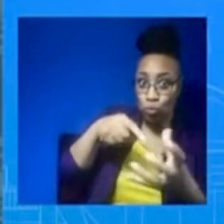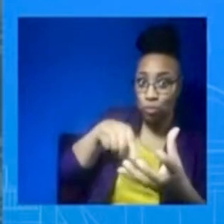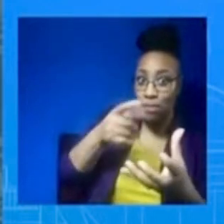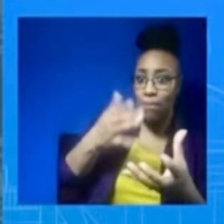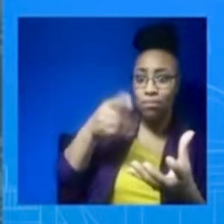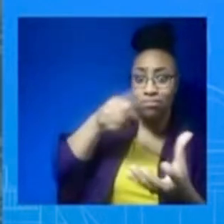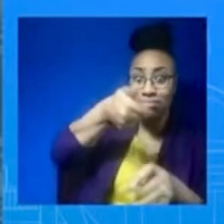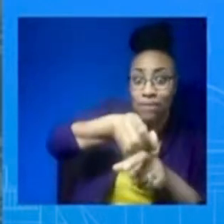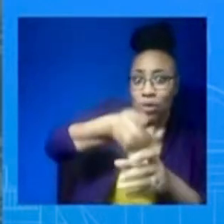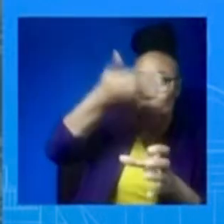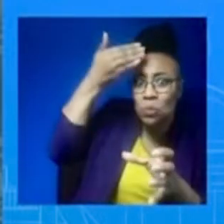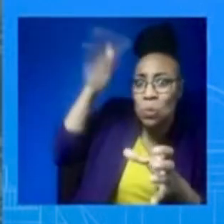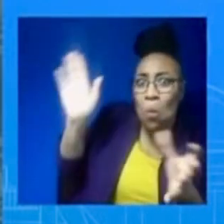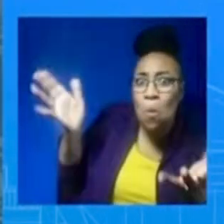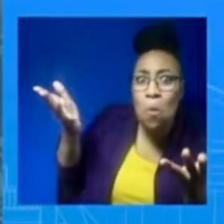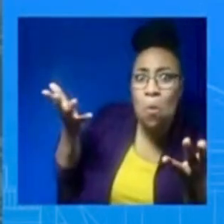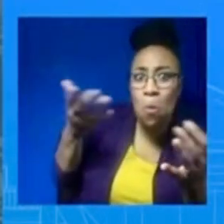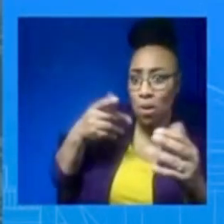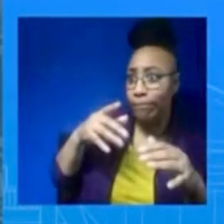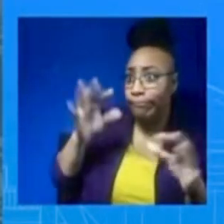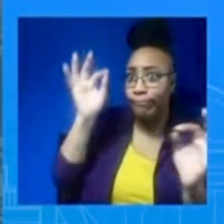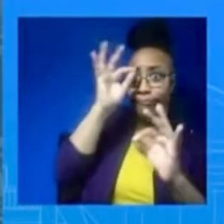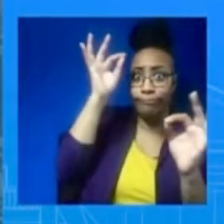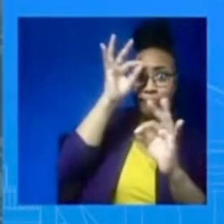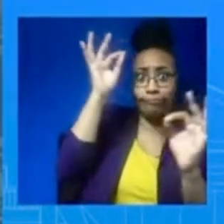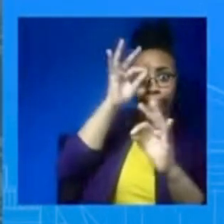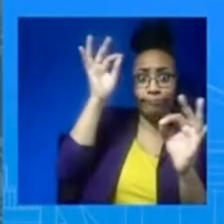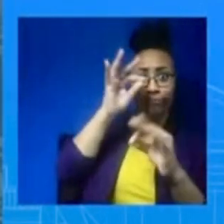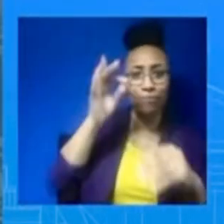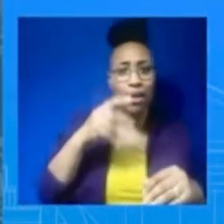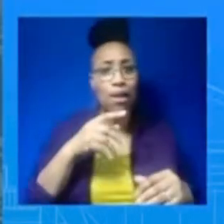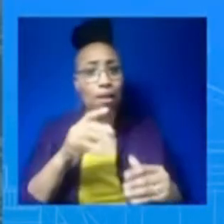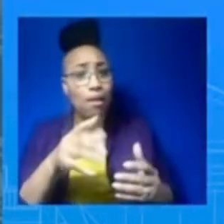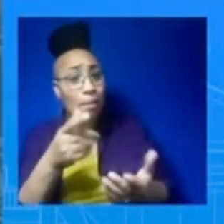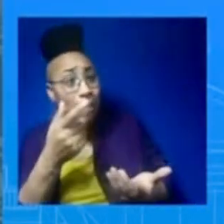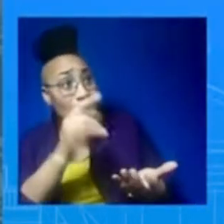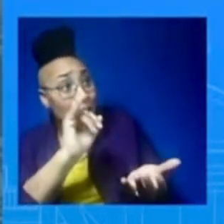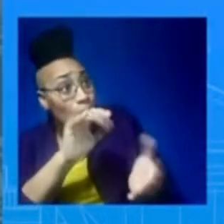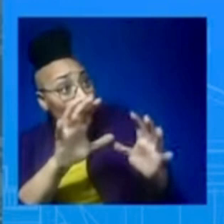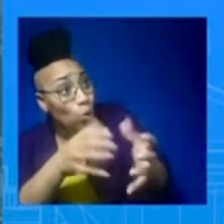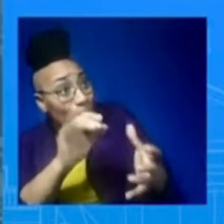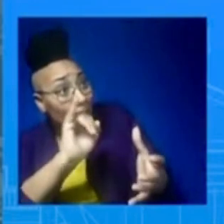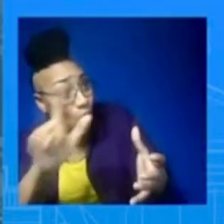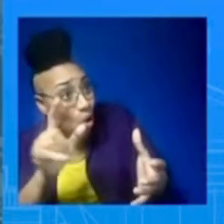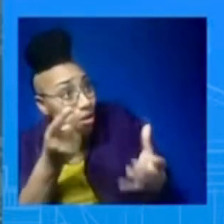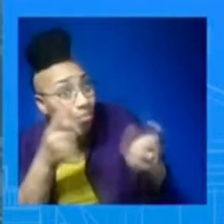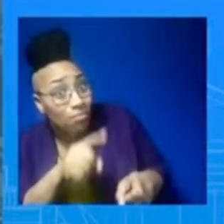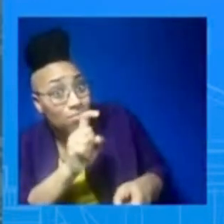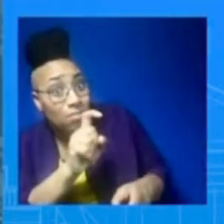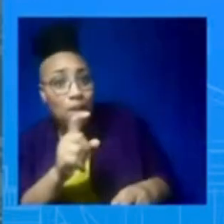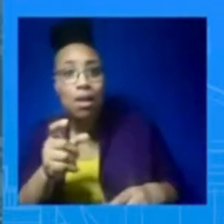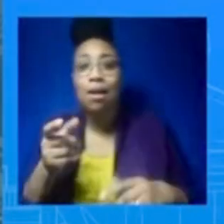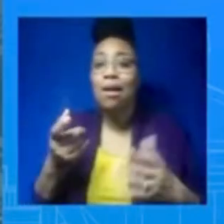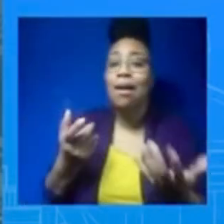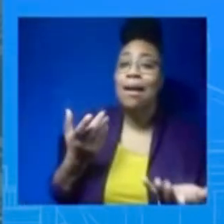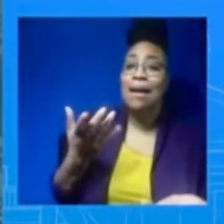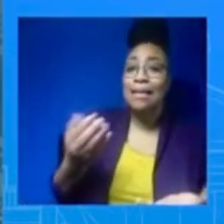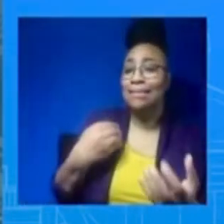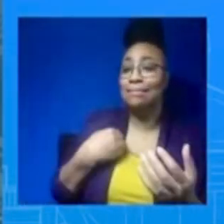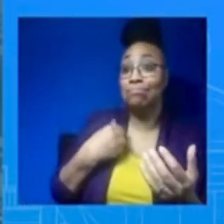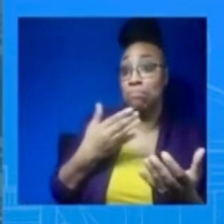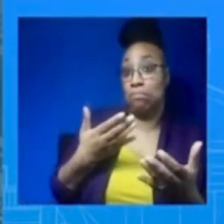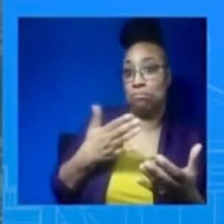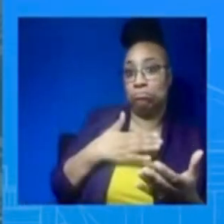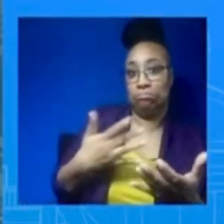that group. We don't have the debris. There's no way to positively identify it. Thanks. One quick